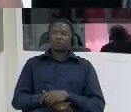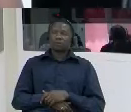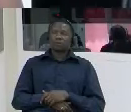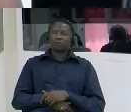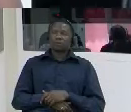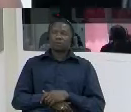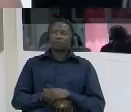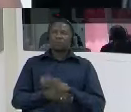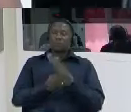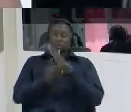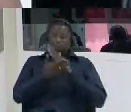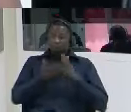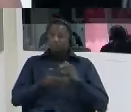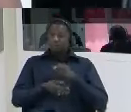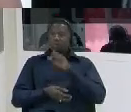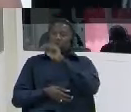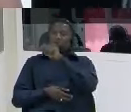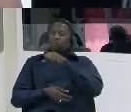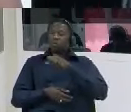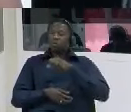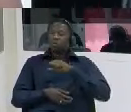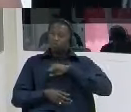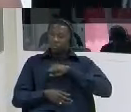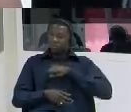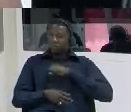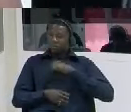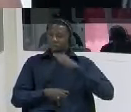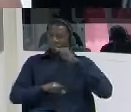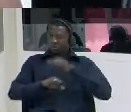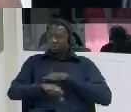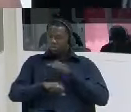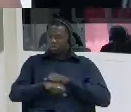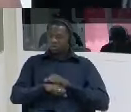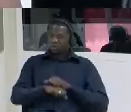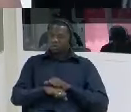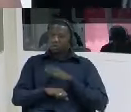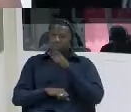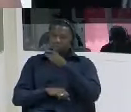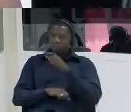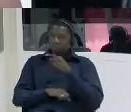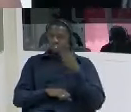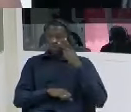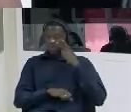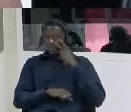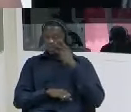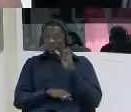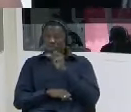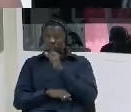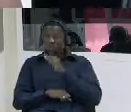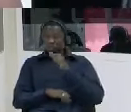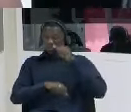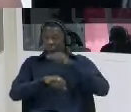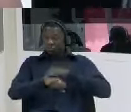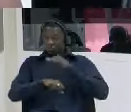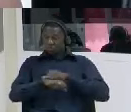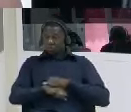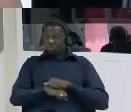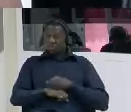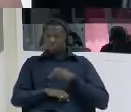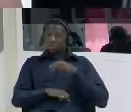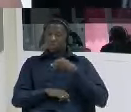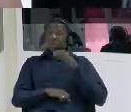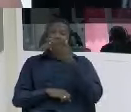your own personal torture did you witness any other torture at the nia um